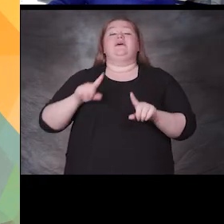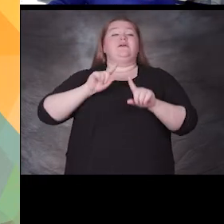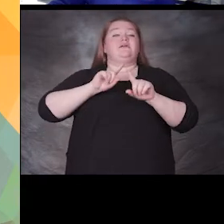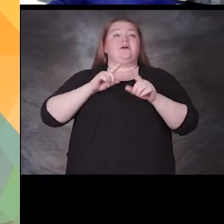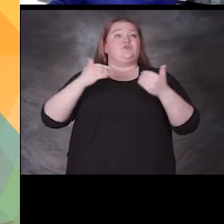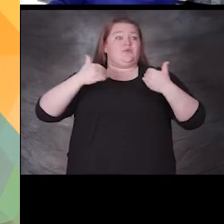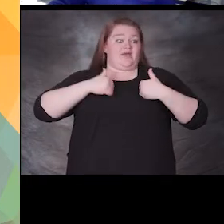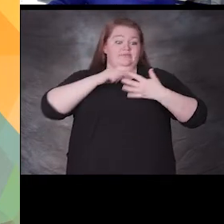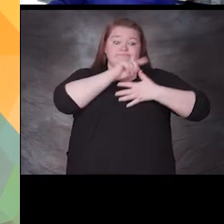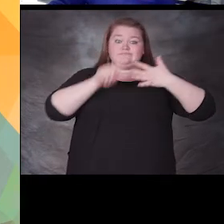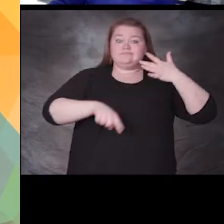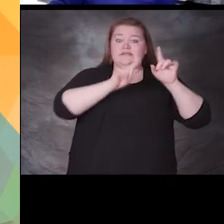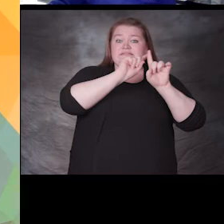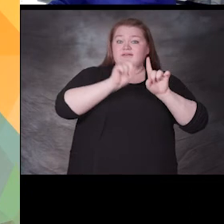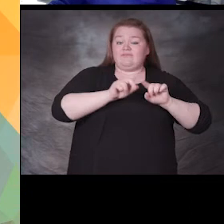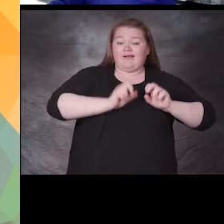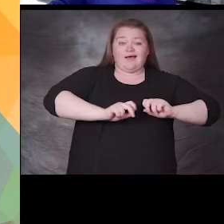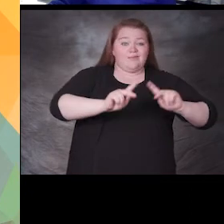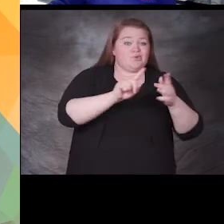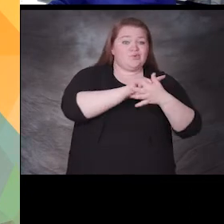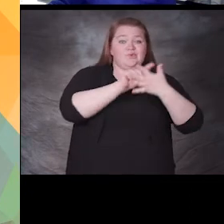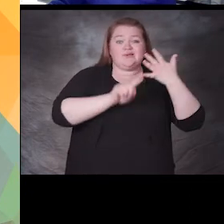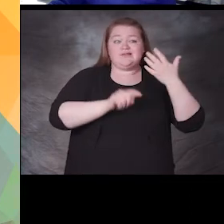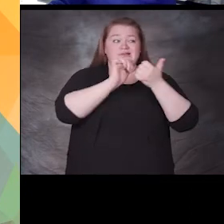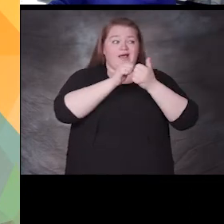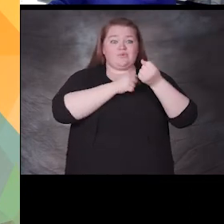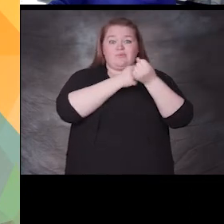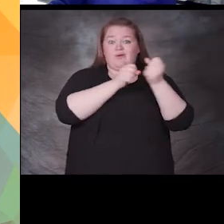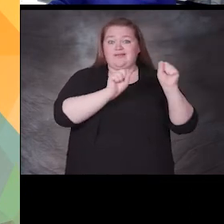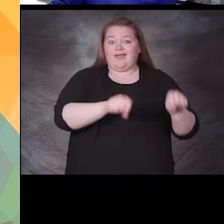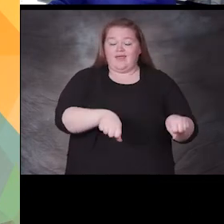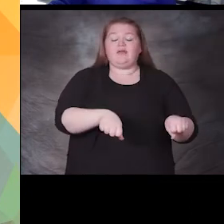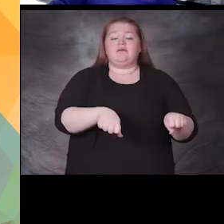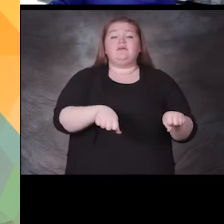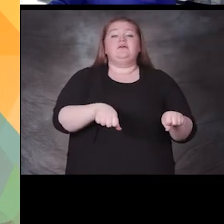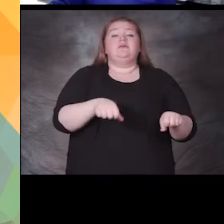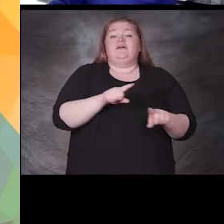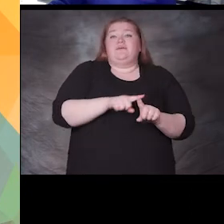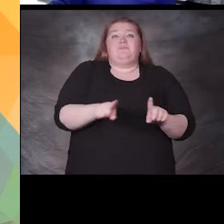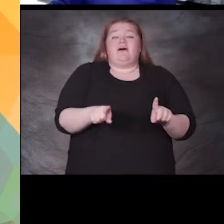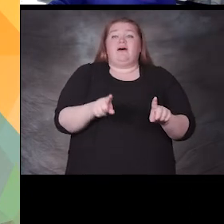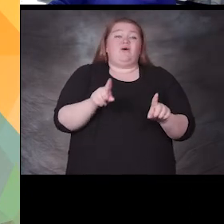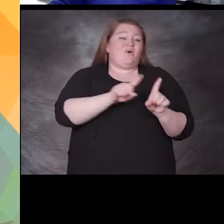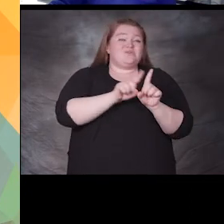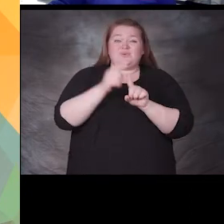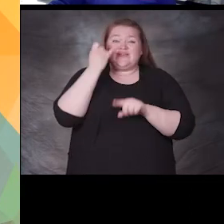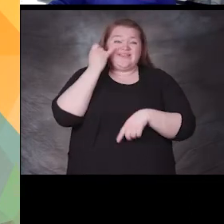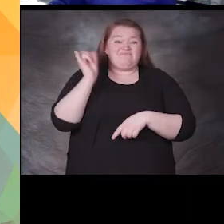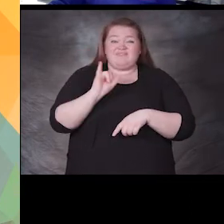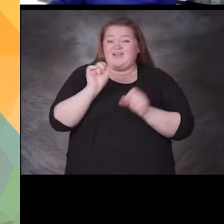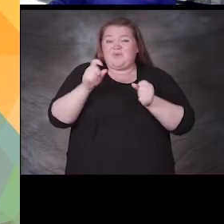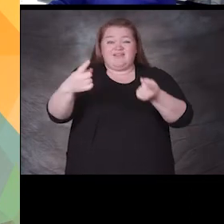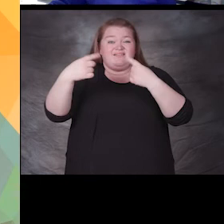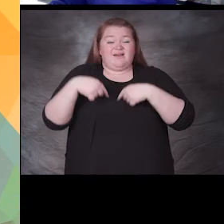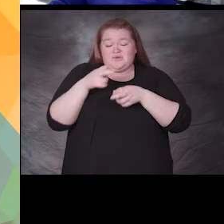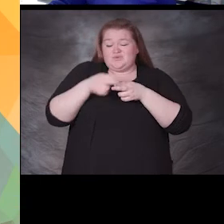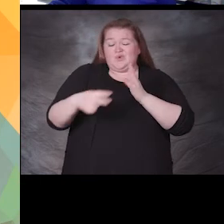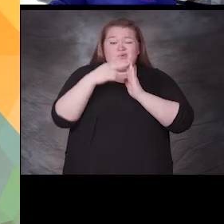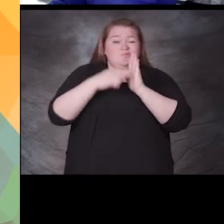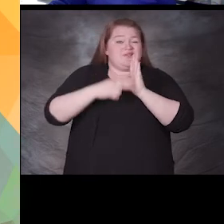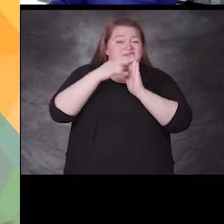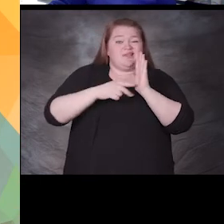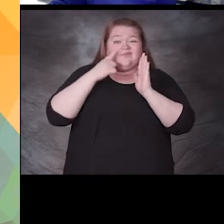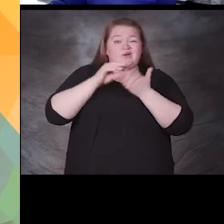different things to um support when you just even if it's means just coming in and reading in a classroom i mean we